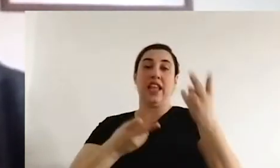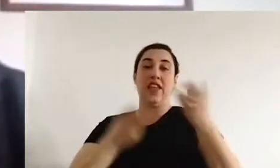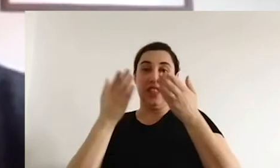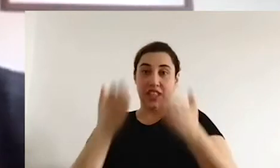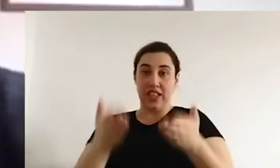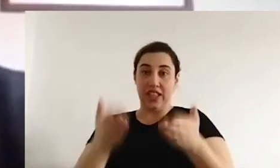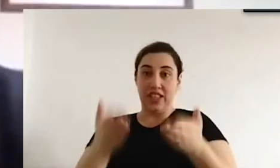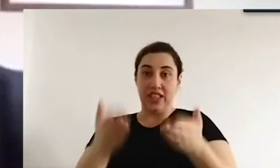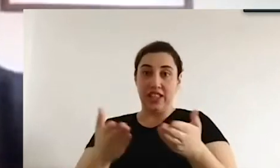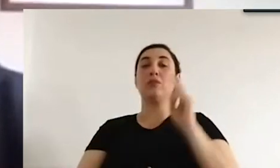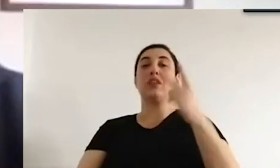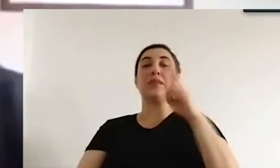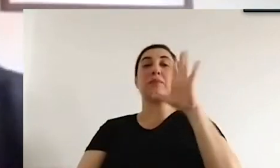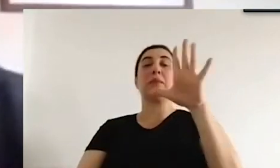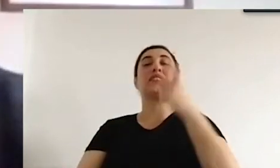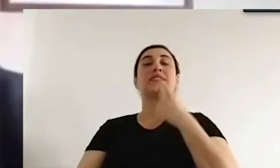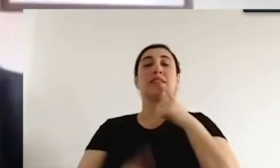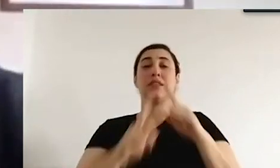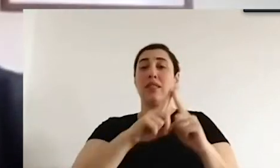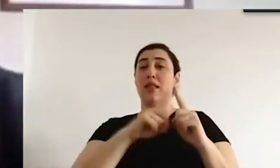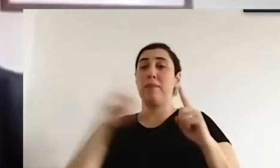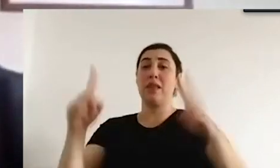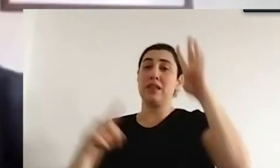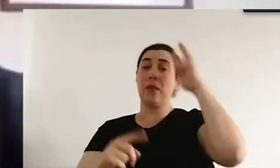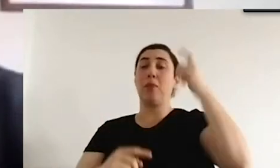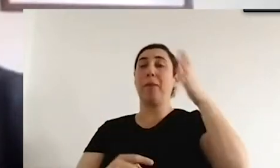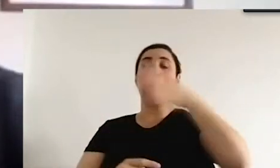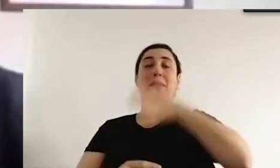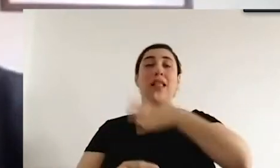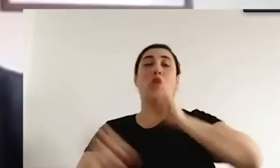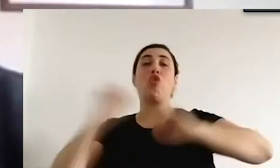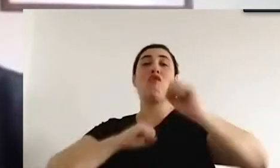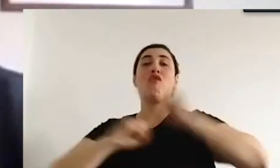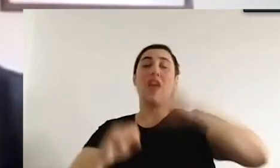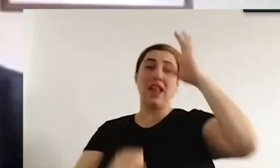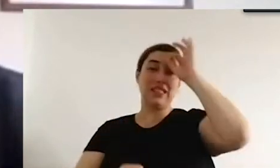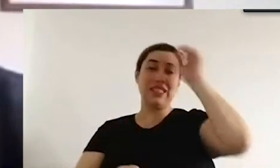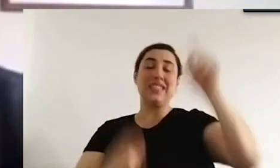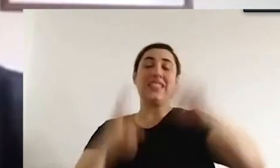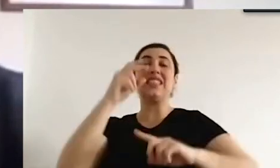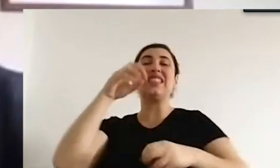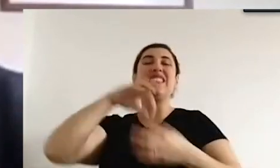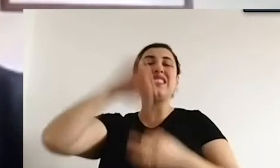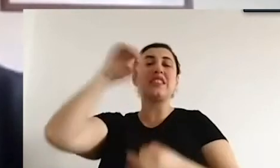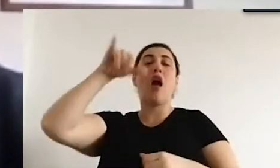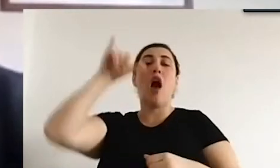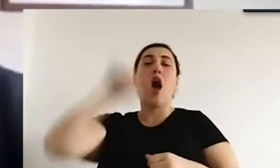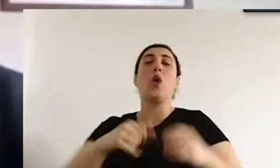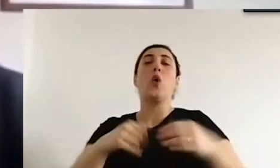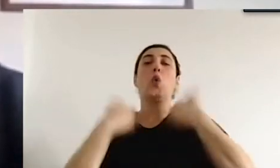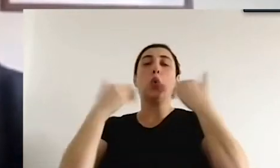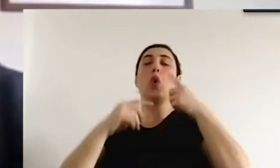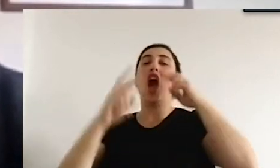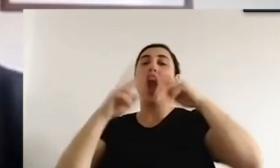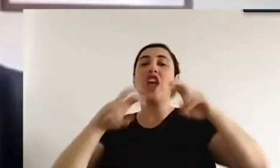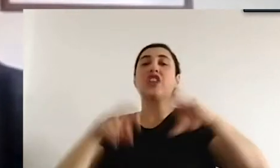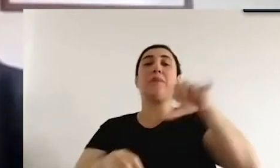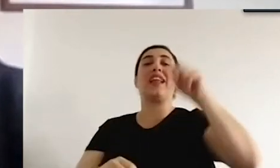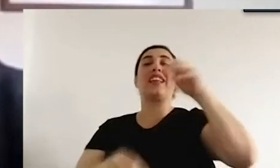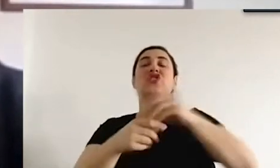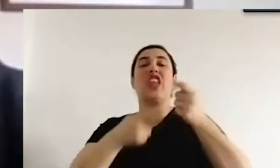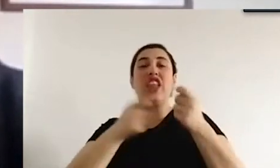the Chair, who has been working in the field of Human Rights and Practice Center in Istanbul Big University since